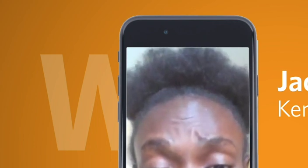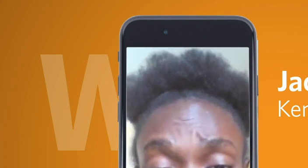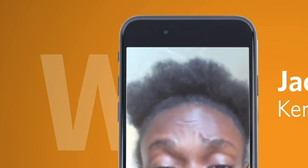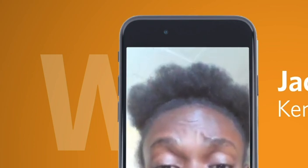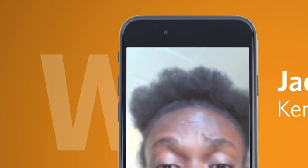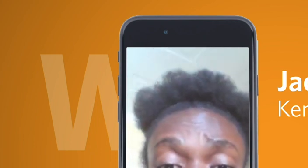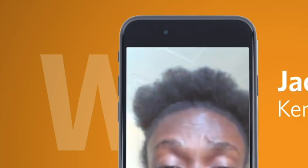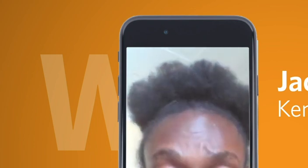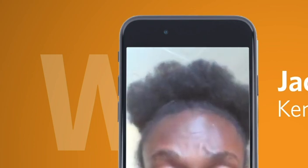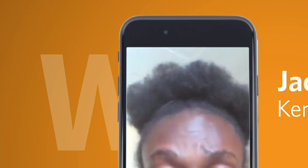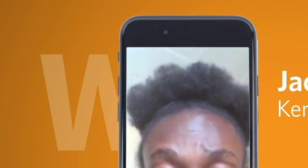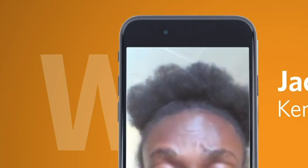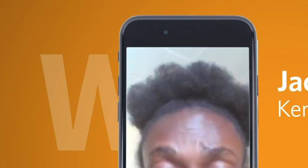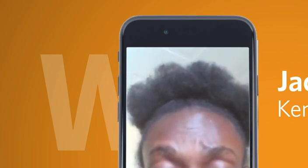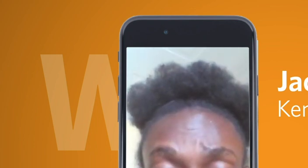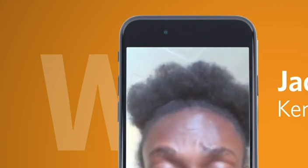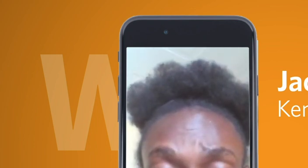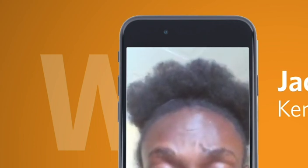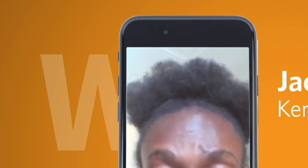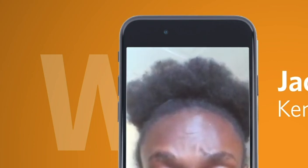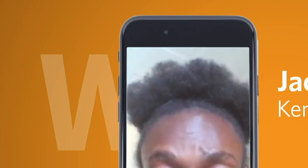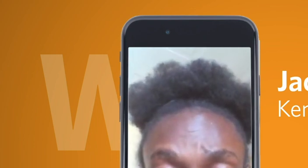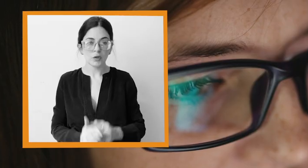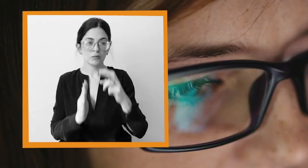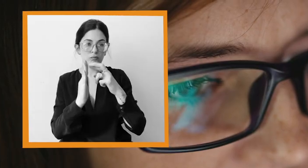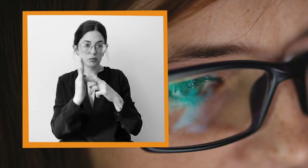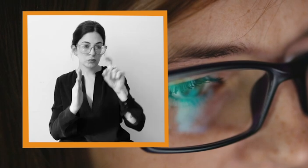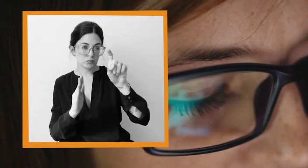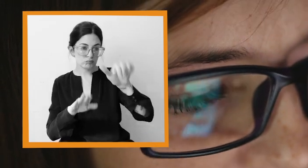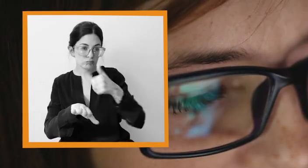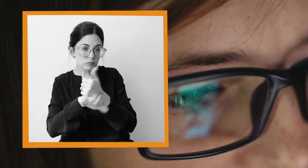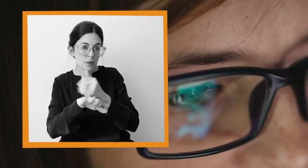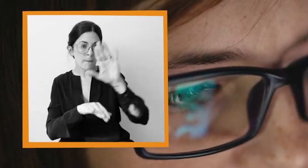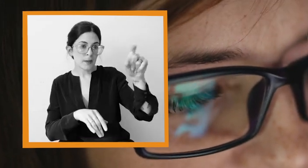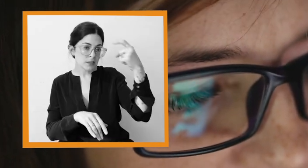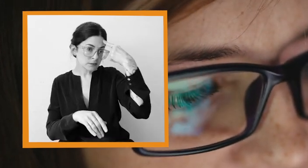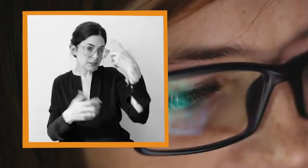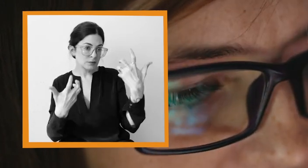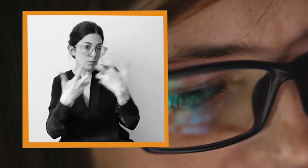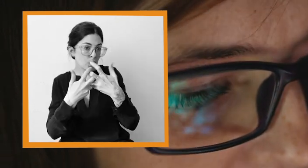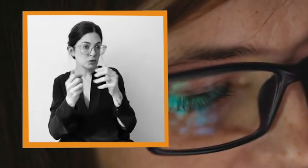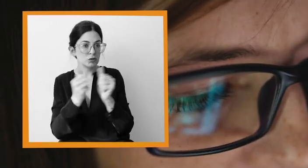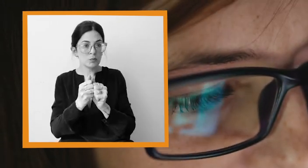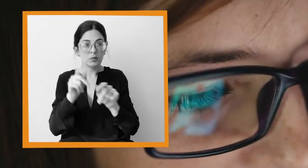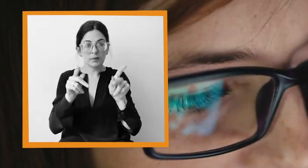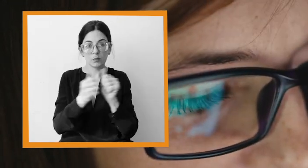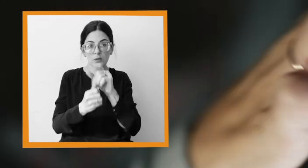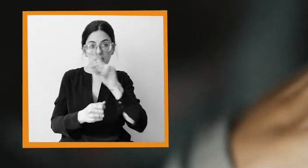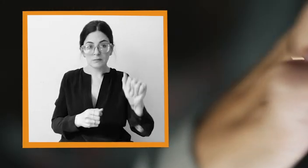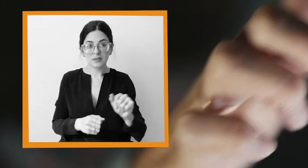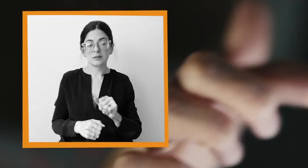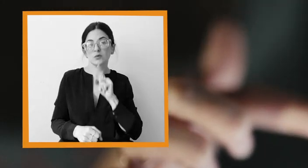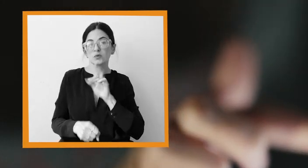campaigns, when they have civic education, they should involve people like us. Measures should be put into place by states in